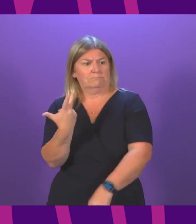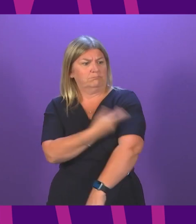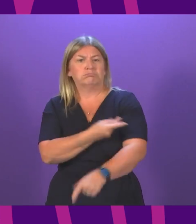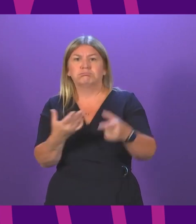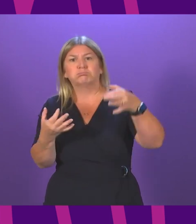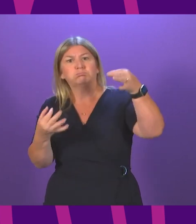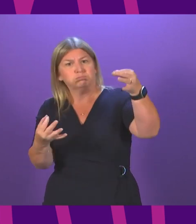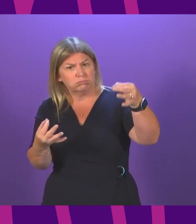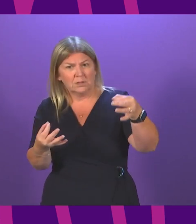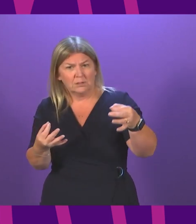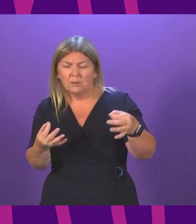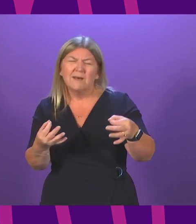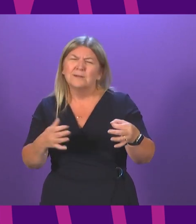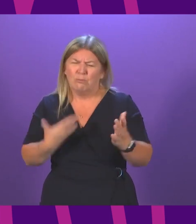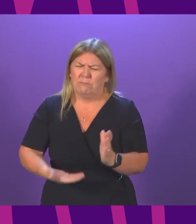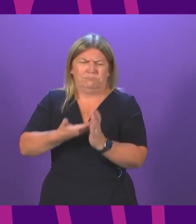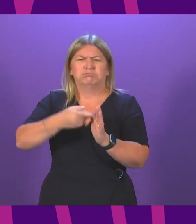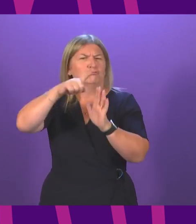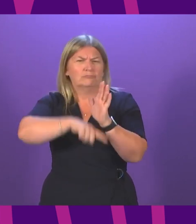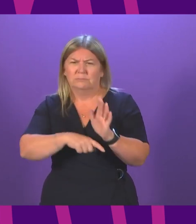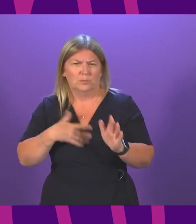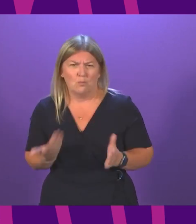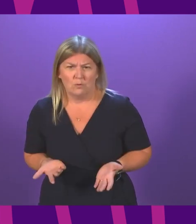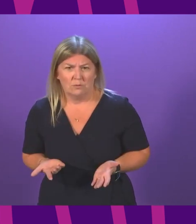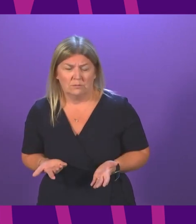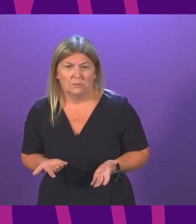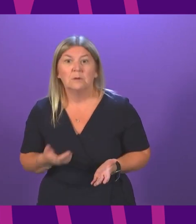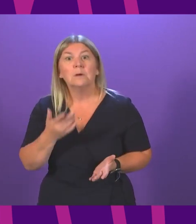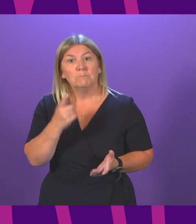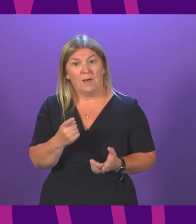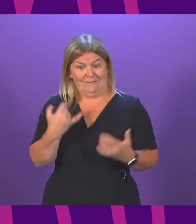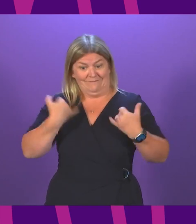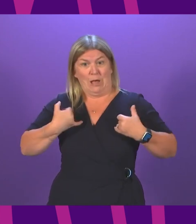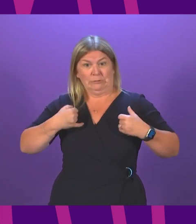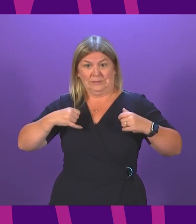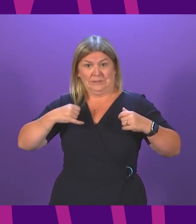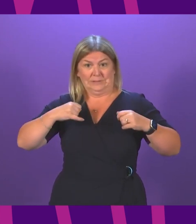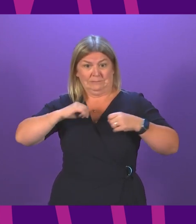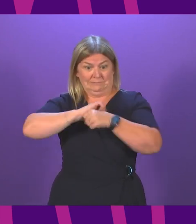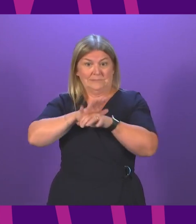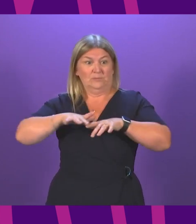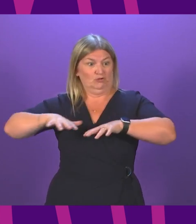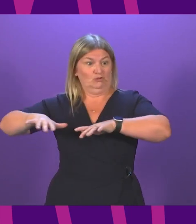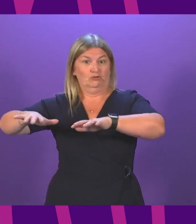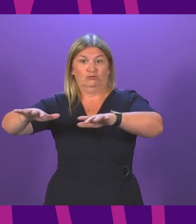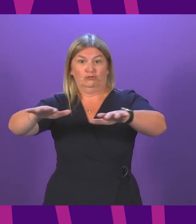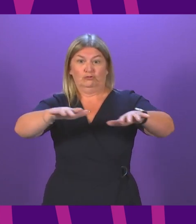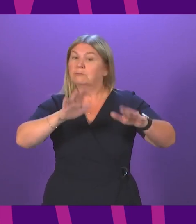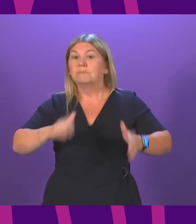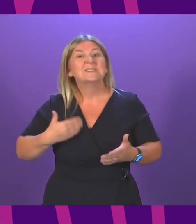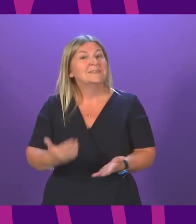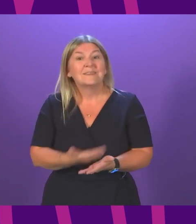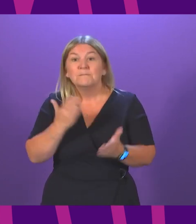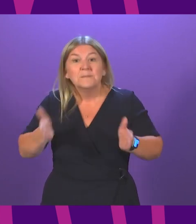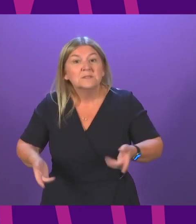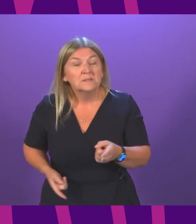But while we have this virus, we have to determine the least restrictive way of keeping people safe. you know, Geoff Ellis